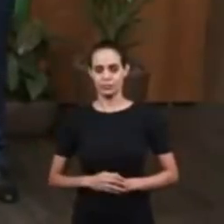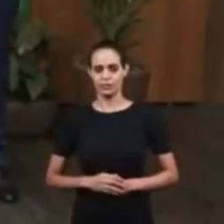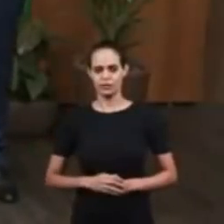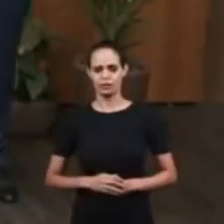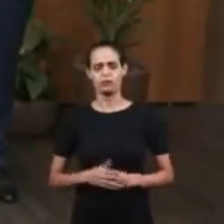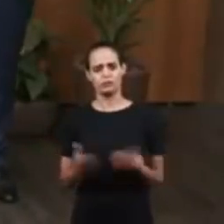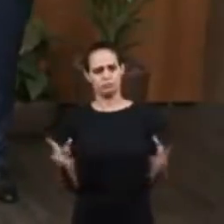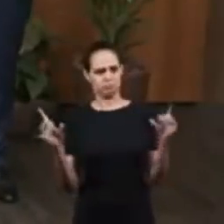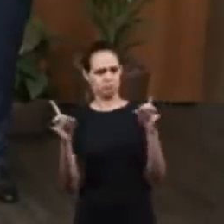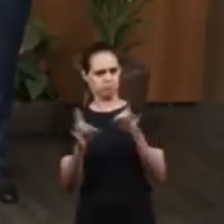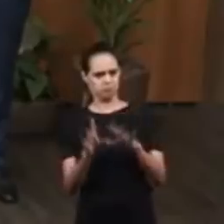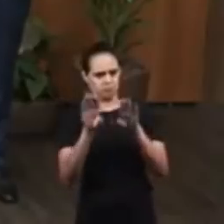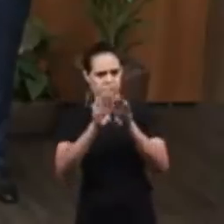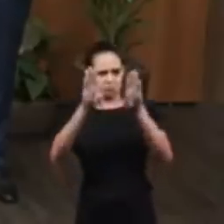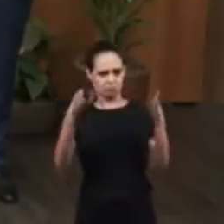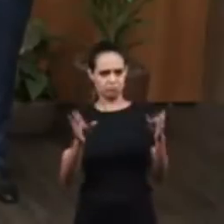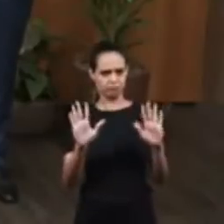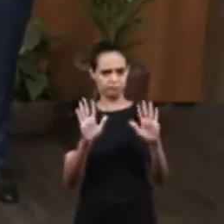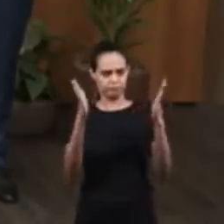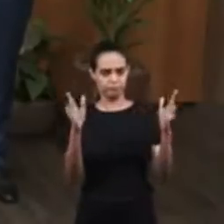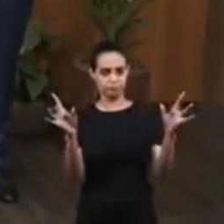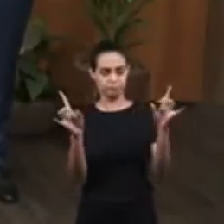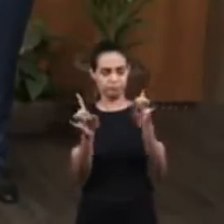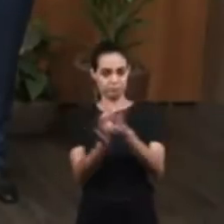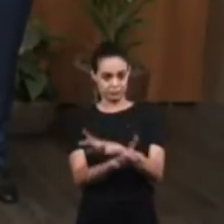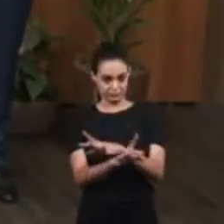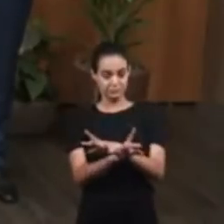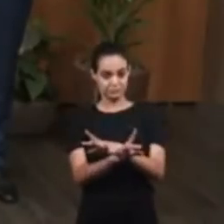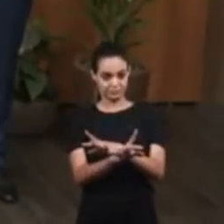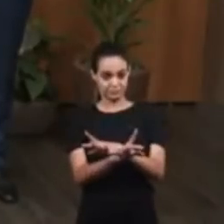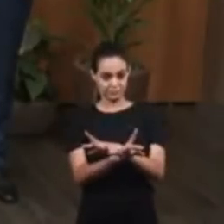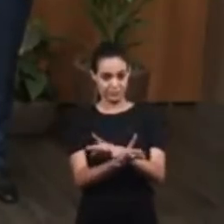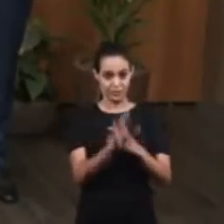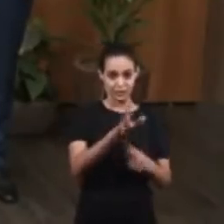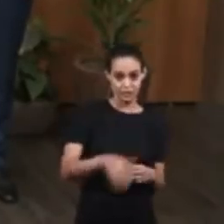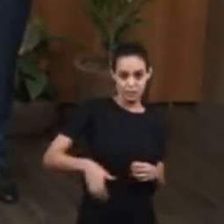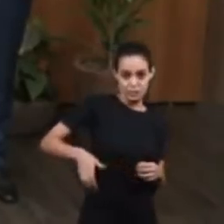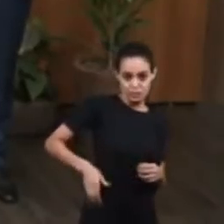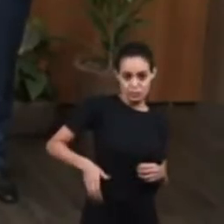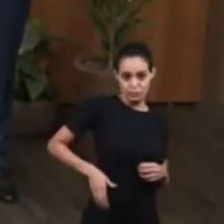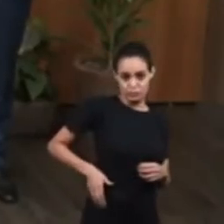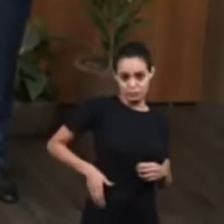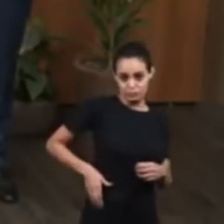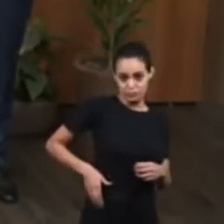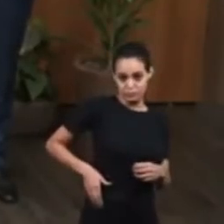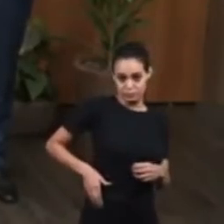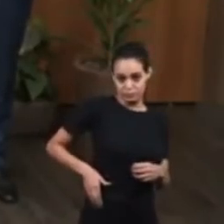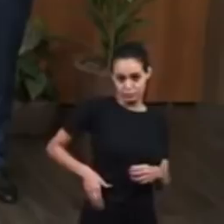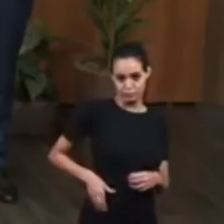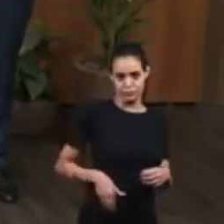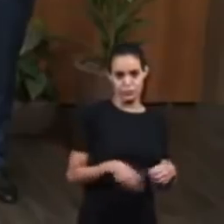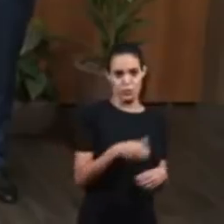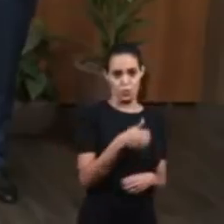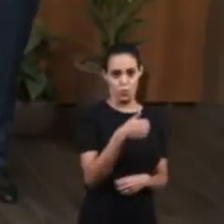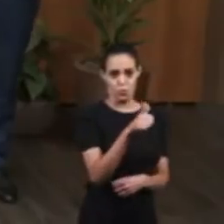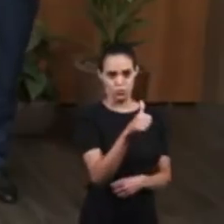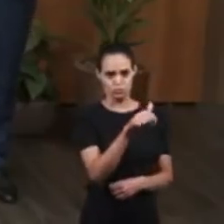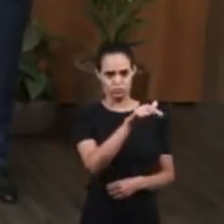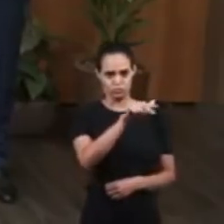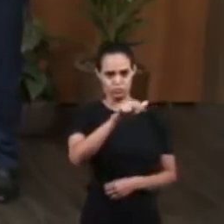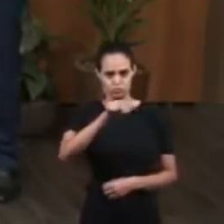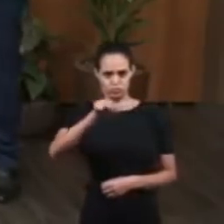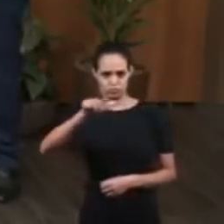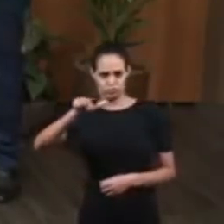The banquet was finished and Joseph's brothers were ready to departure with their bags replenished with